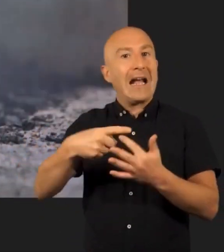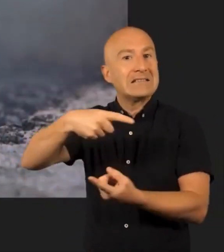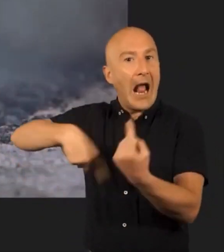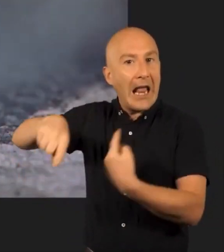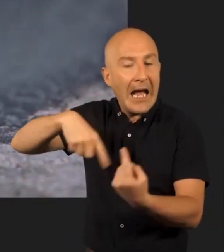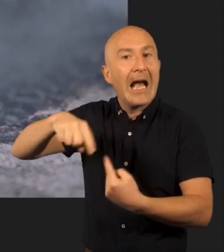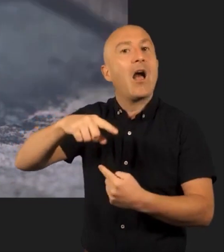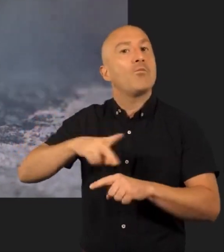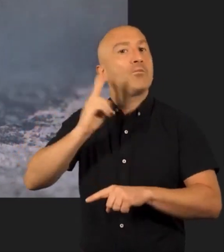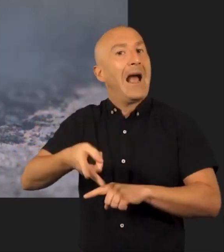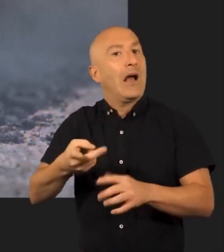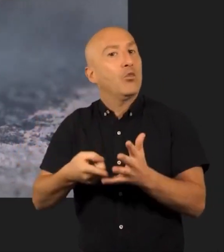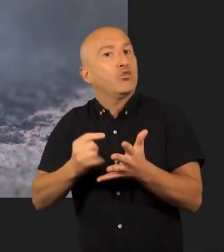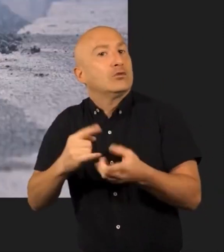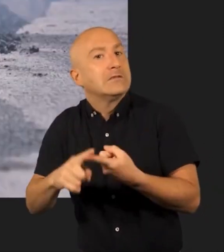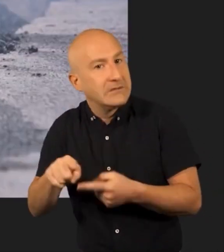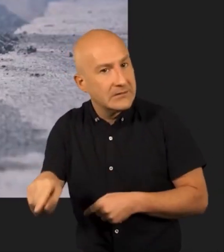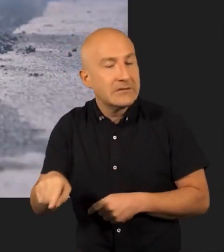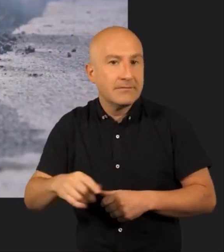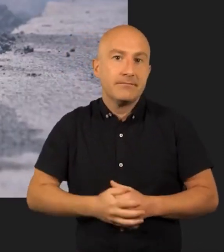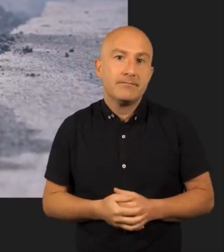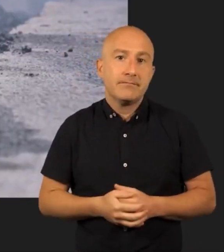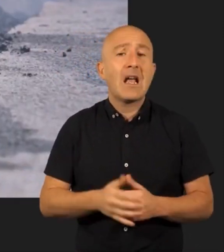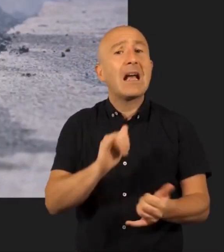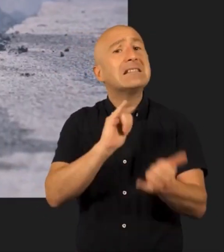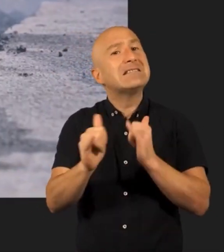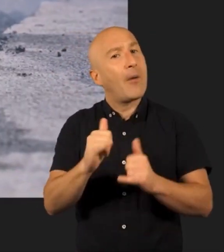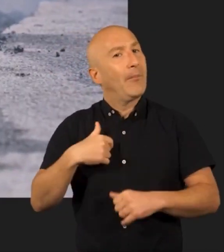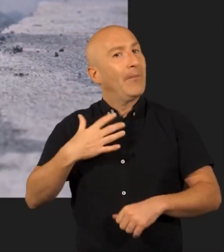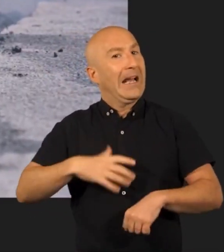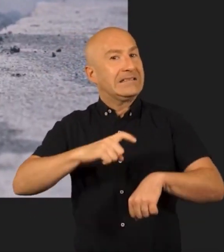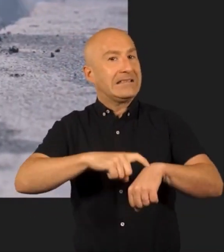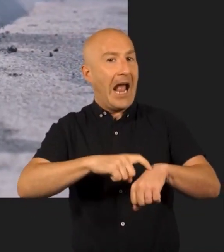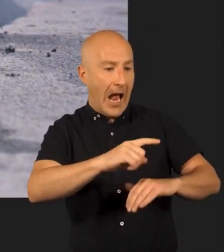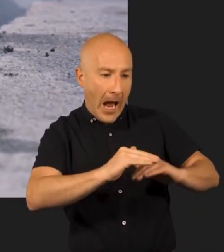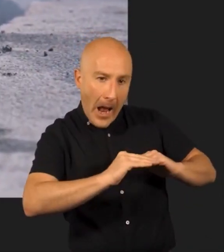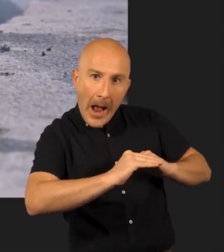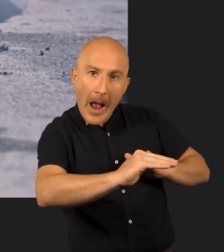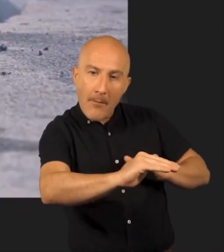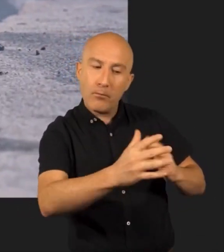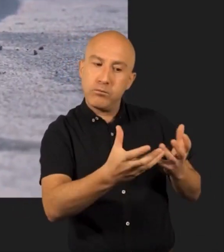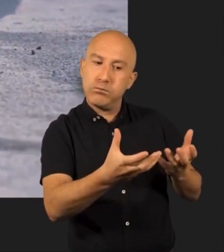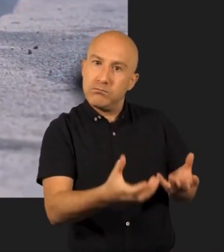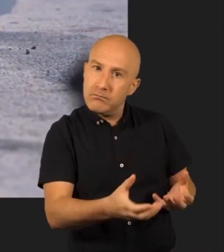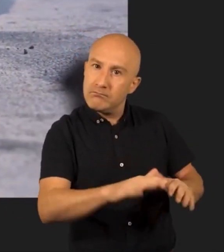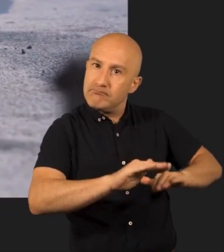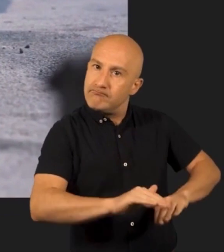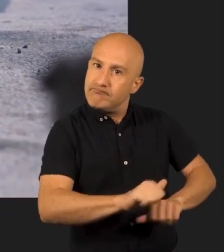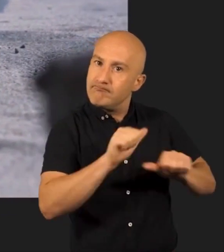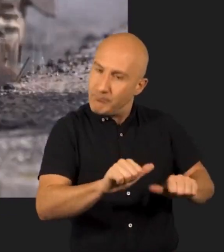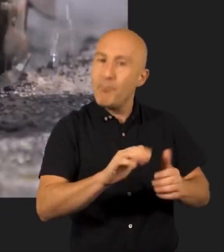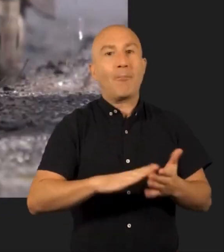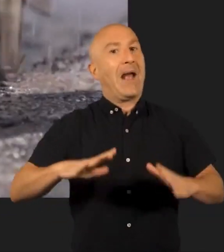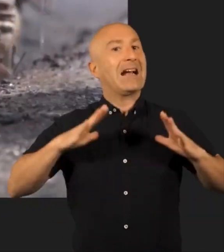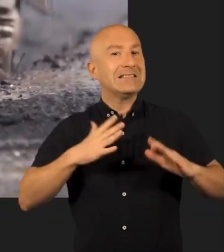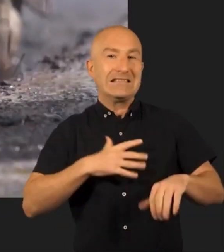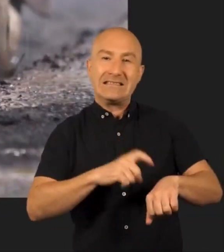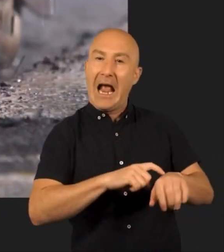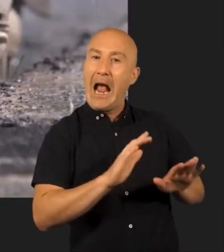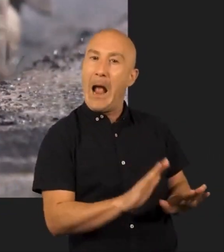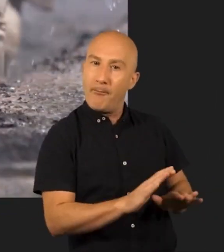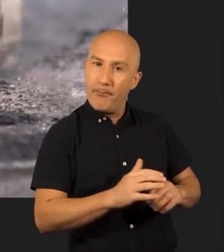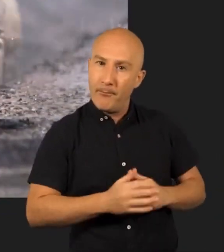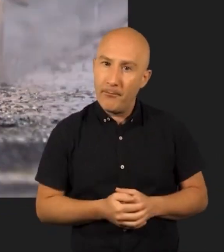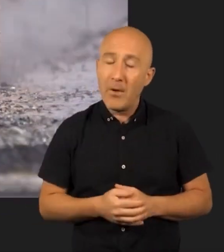from landfill through recycling and reuse. Sometimes we may need to allow time for the new road surface to set, so it's